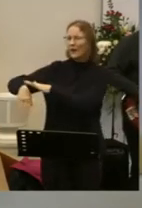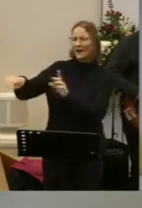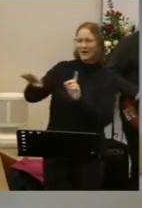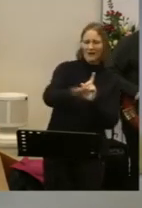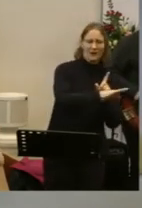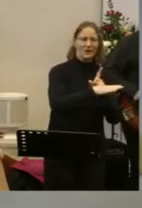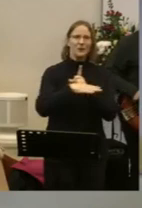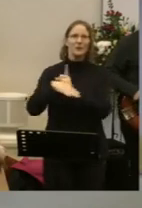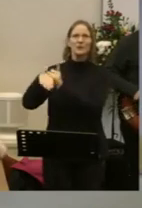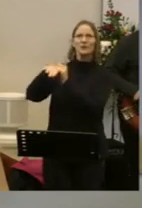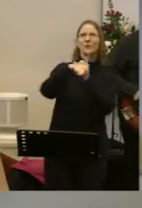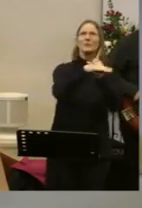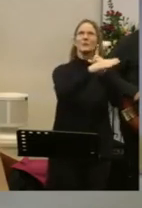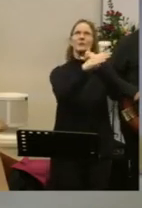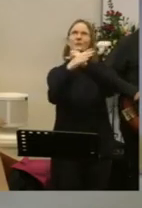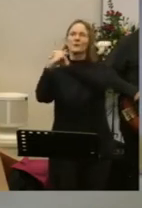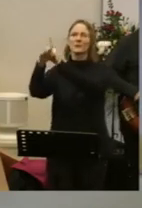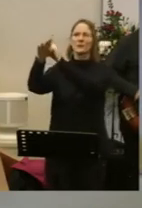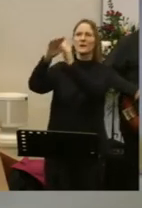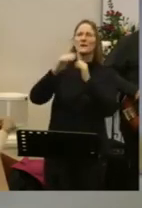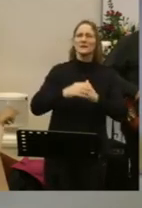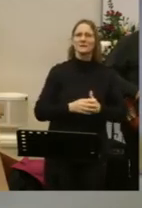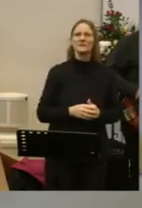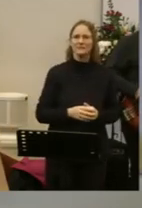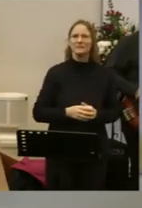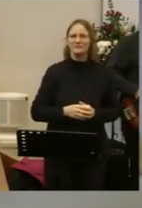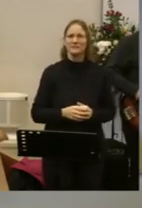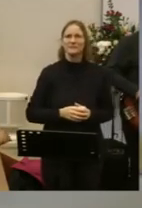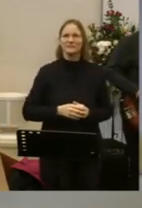like eagles